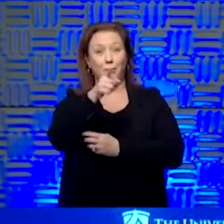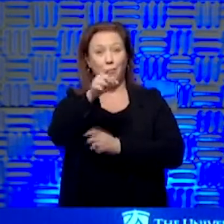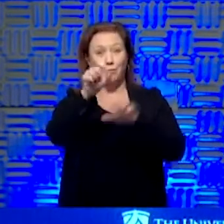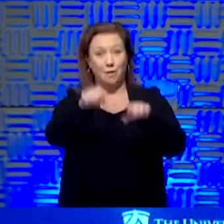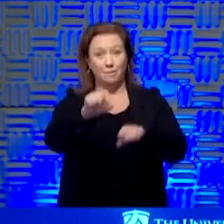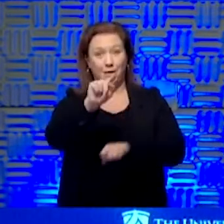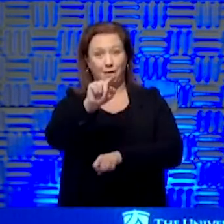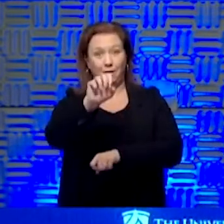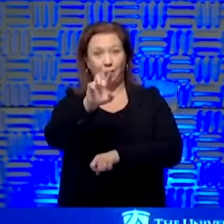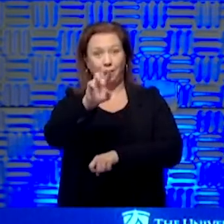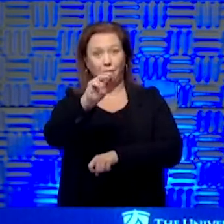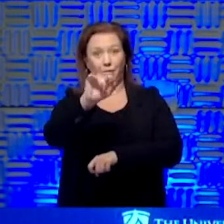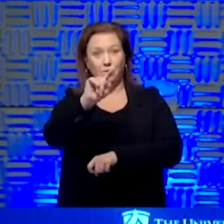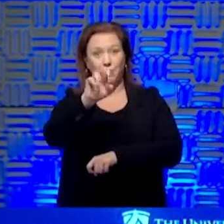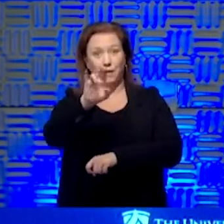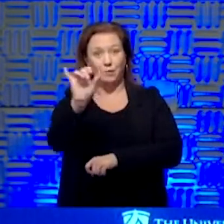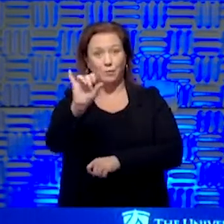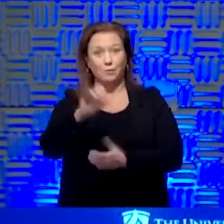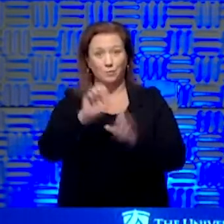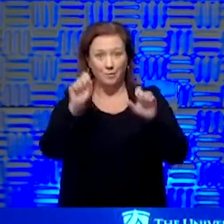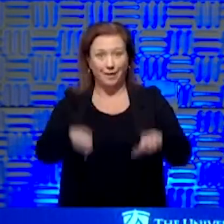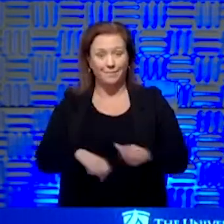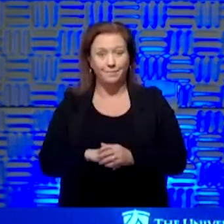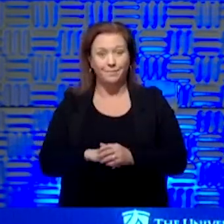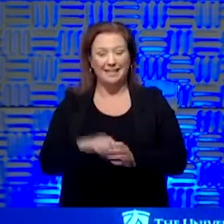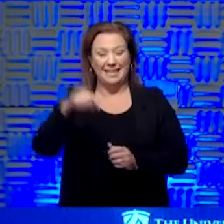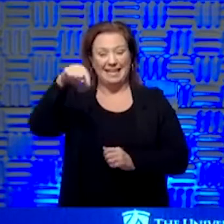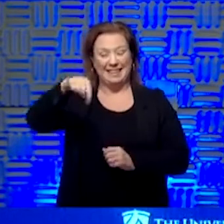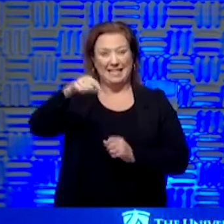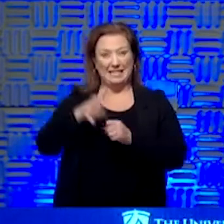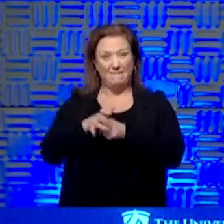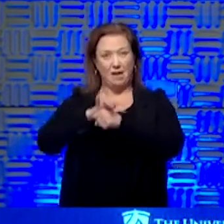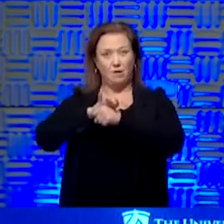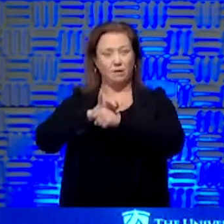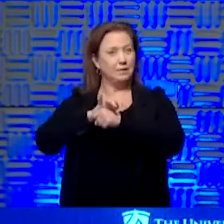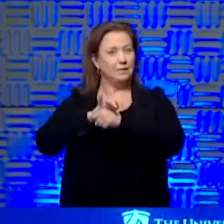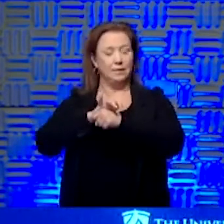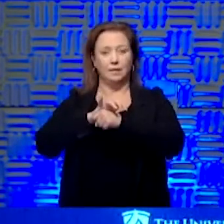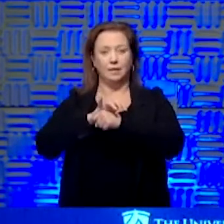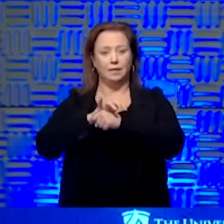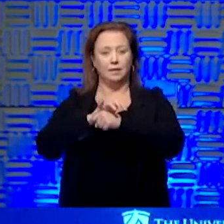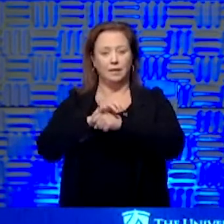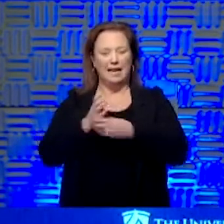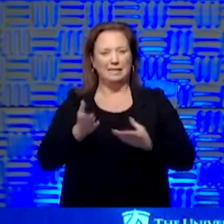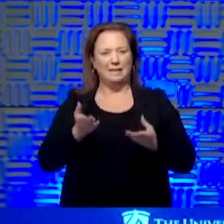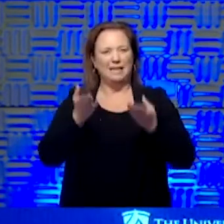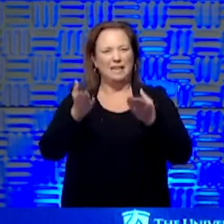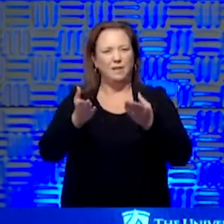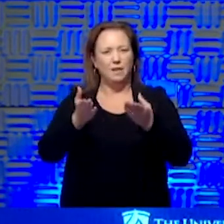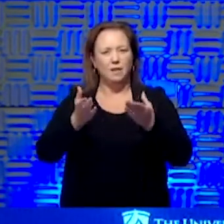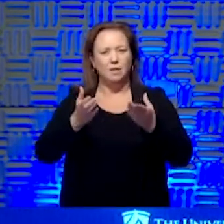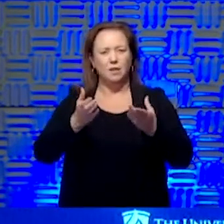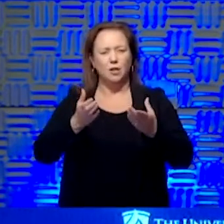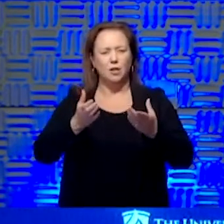You can be the Terminator, too. This virus has somehow been given superpowers,